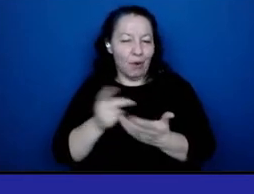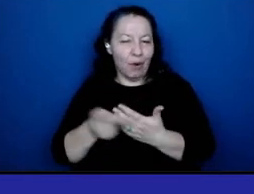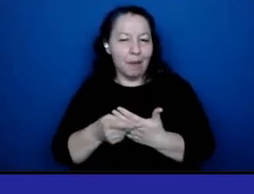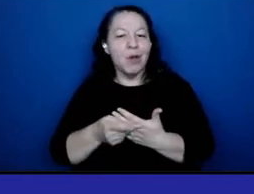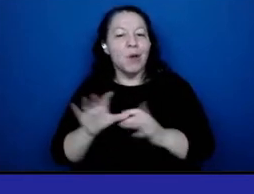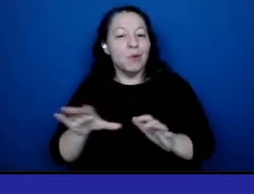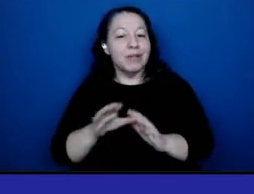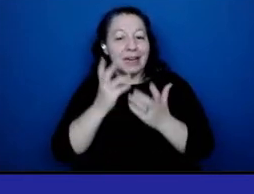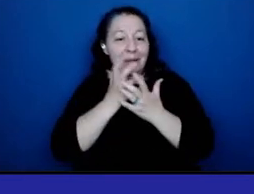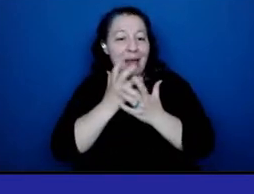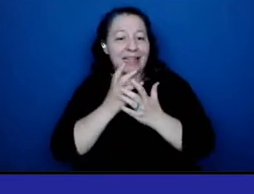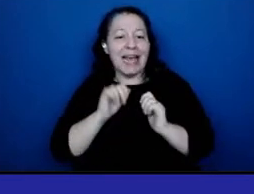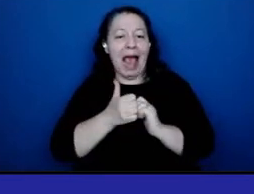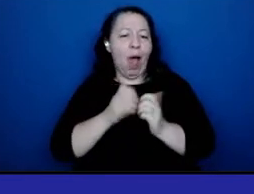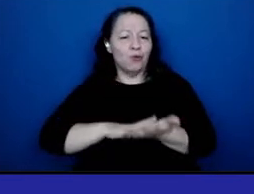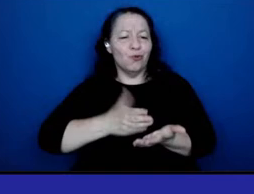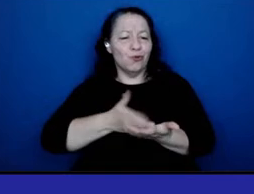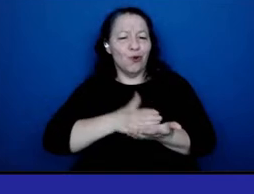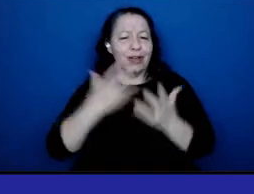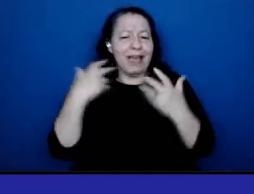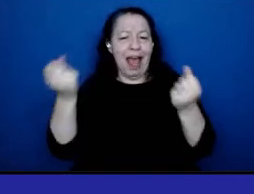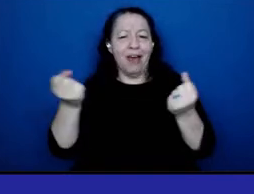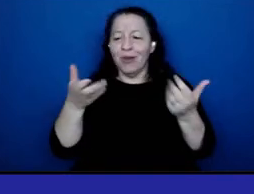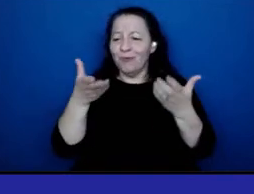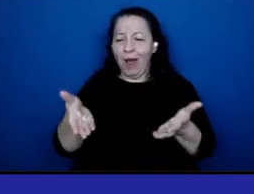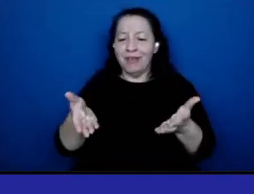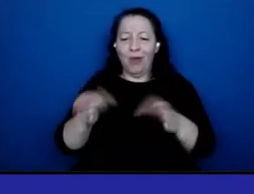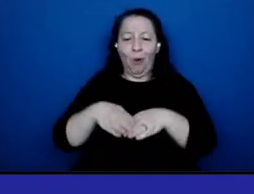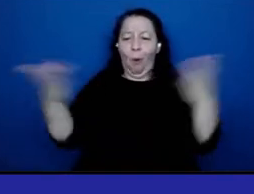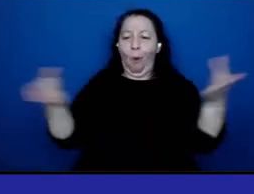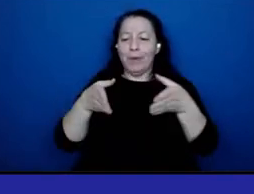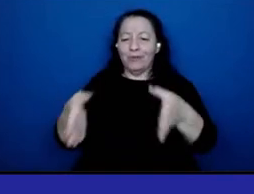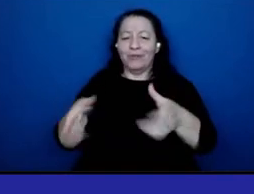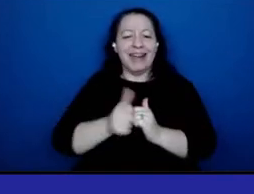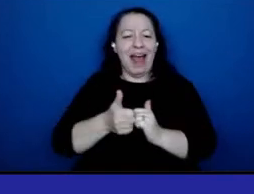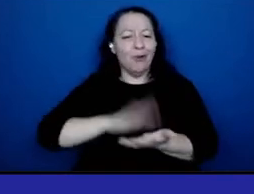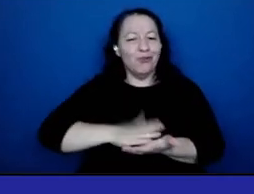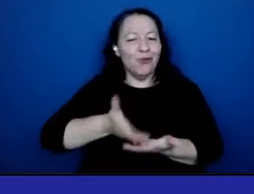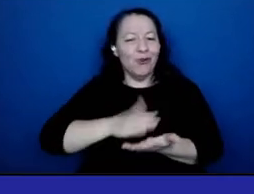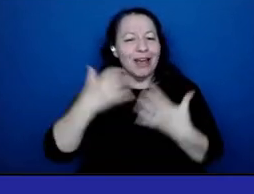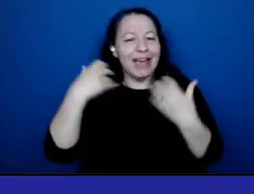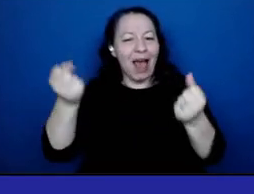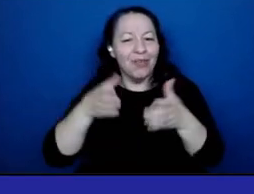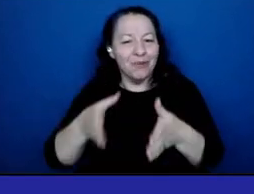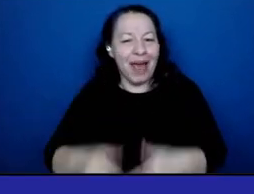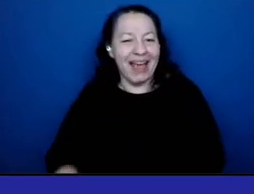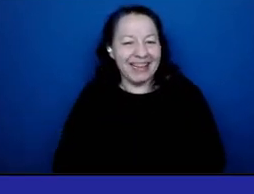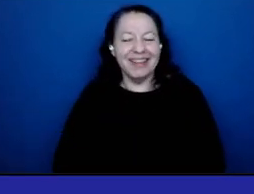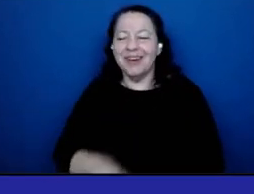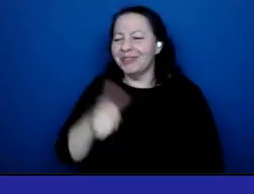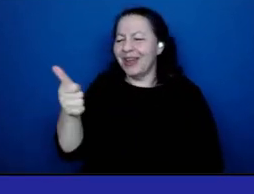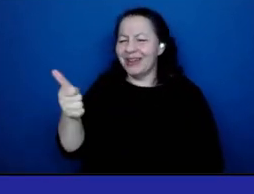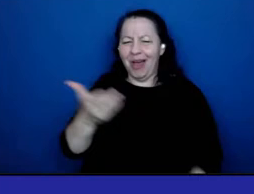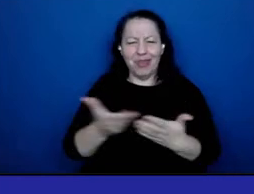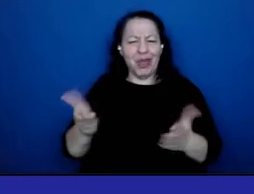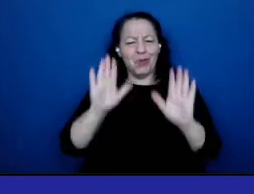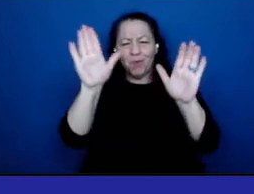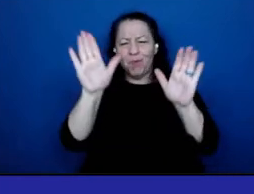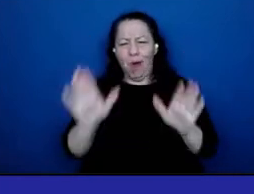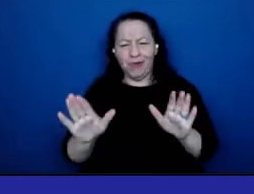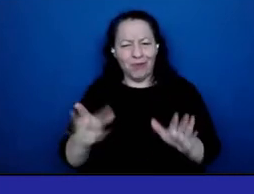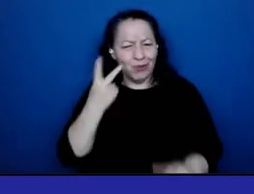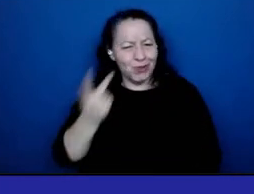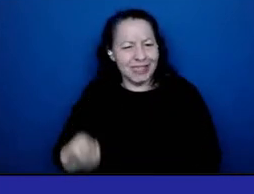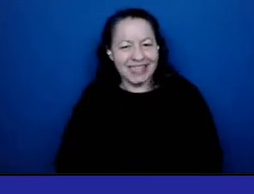talk show right there in the open street on how to cook healthy. And that was another thing that was just wonderful. The other